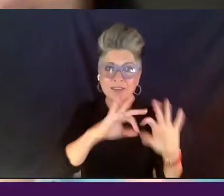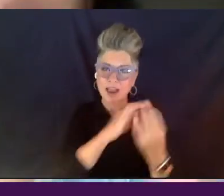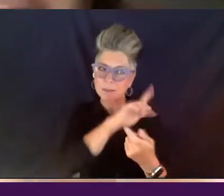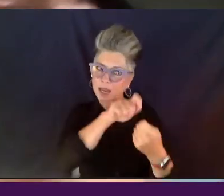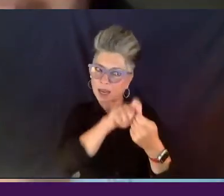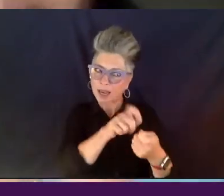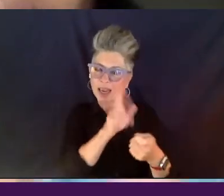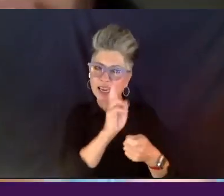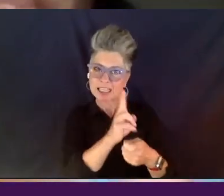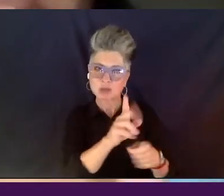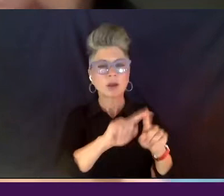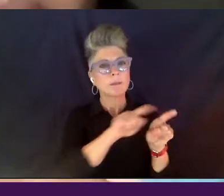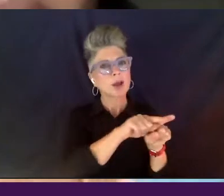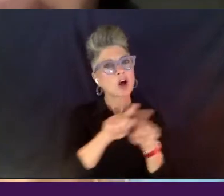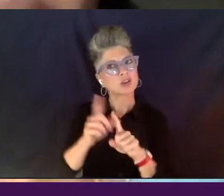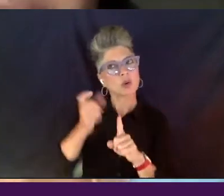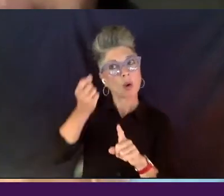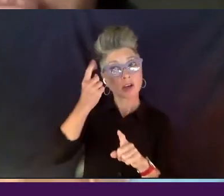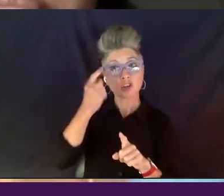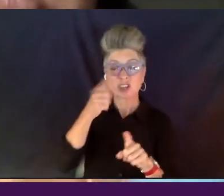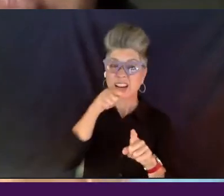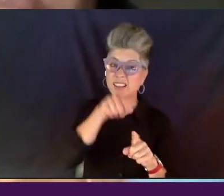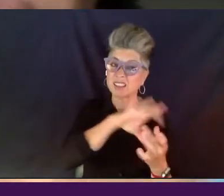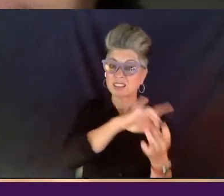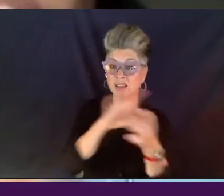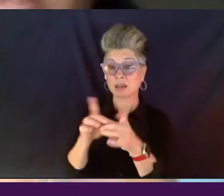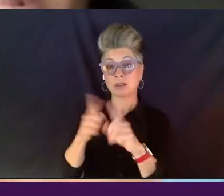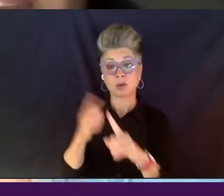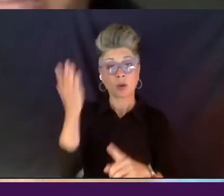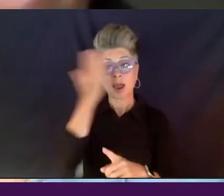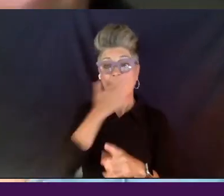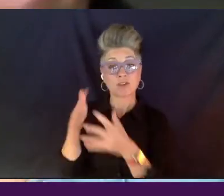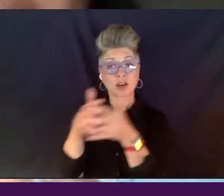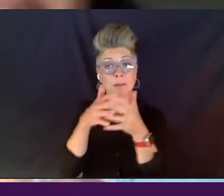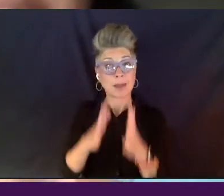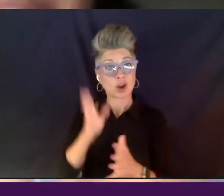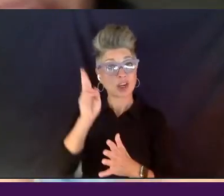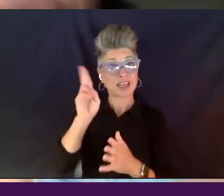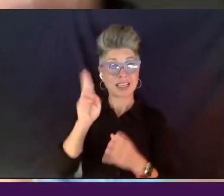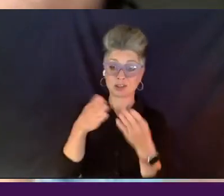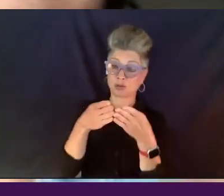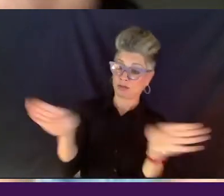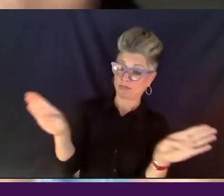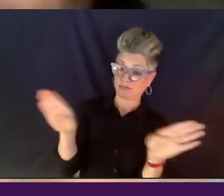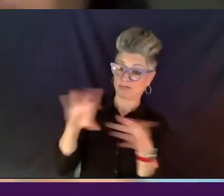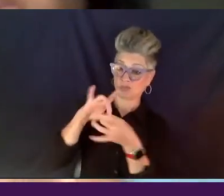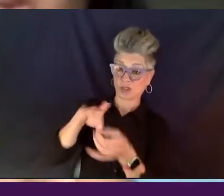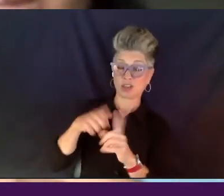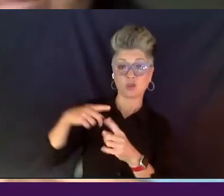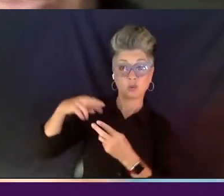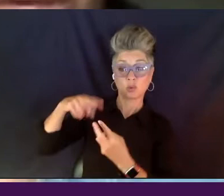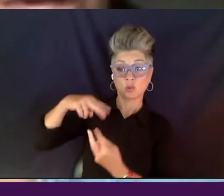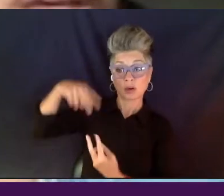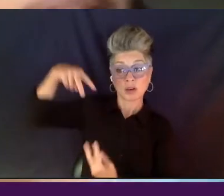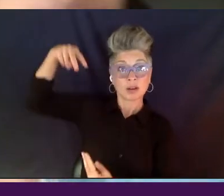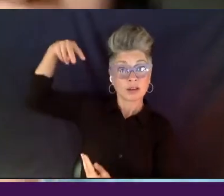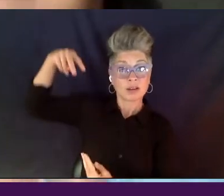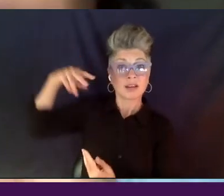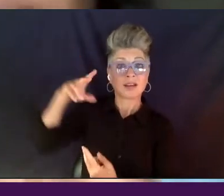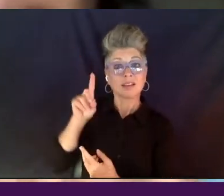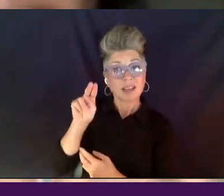African American history, um, you know, as it relates to DNA, to reunions,